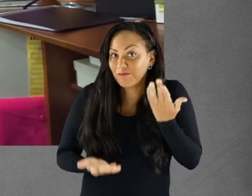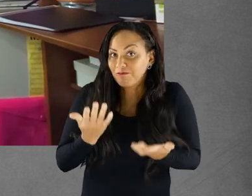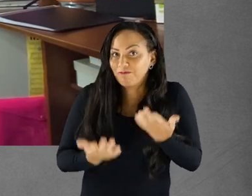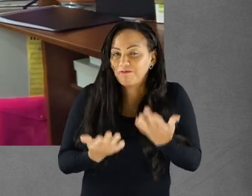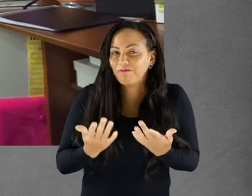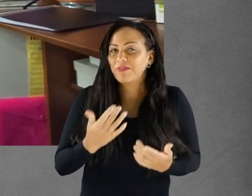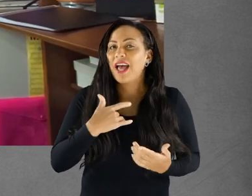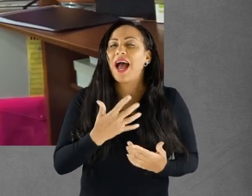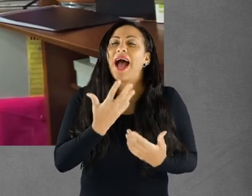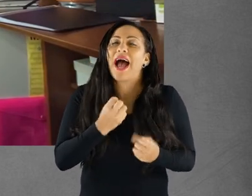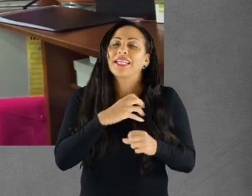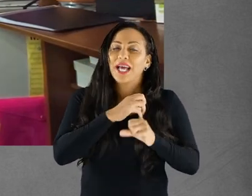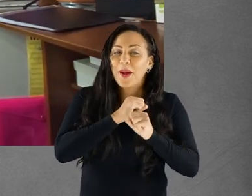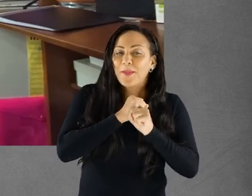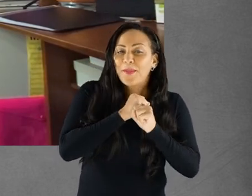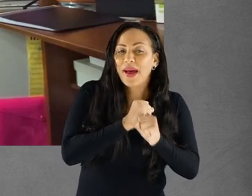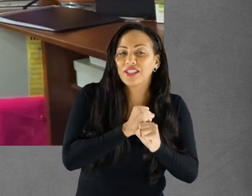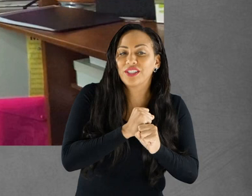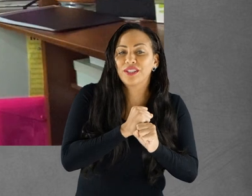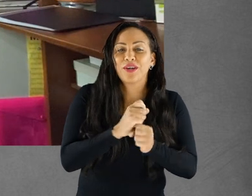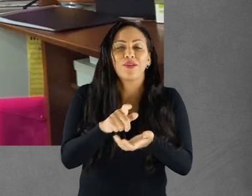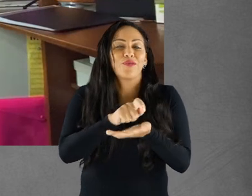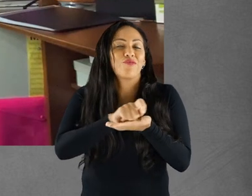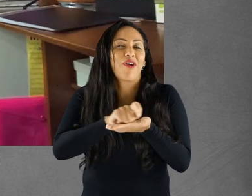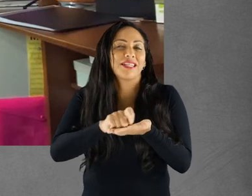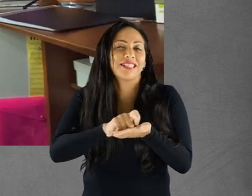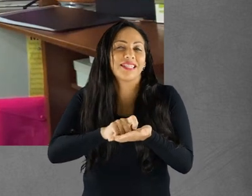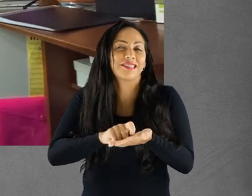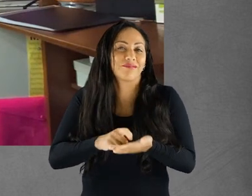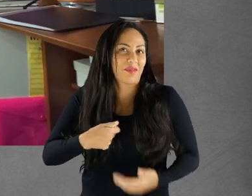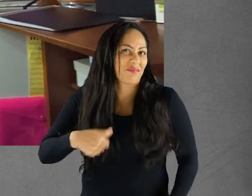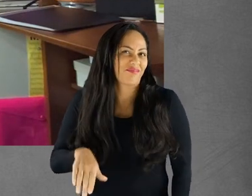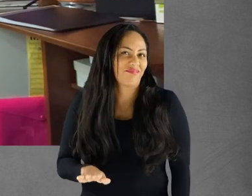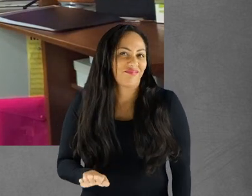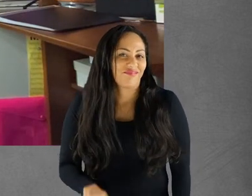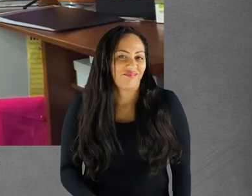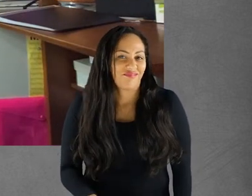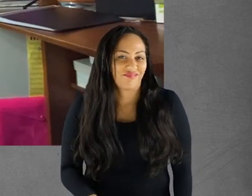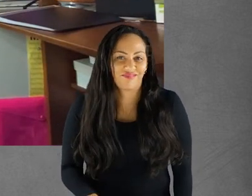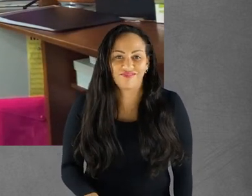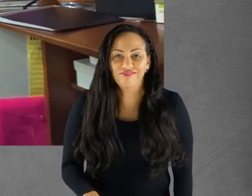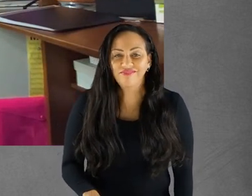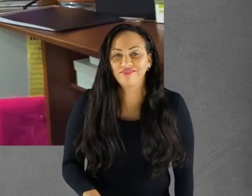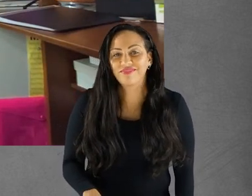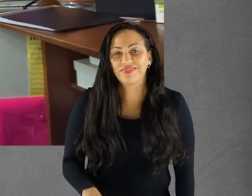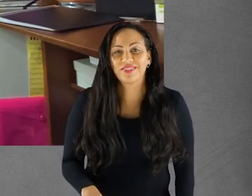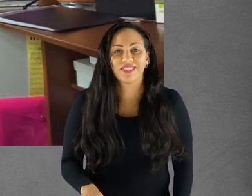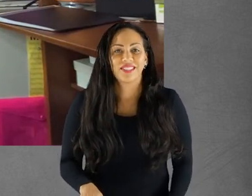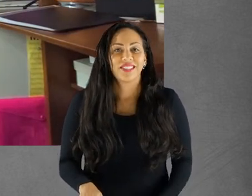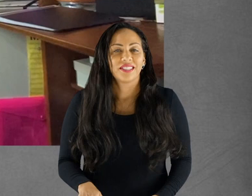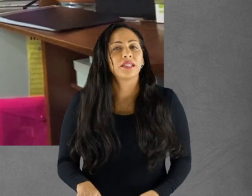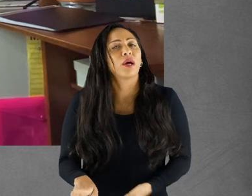I've had a passion for writing since childhood. Writing has opened all